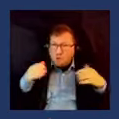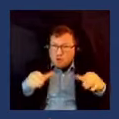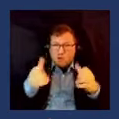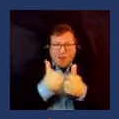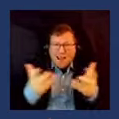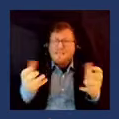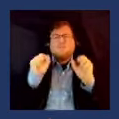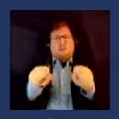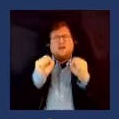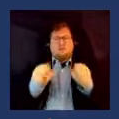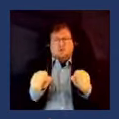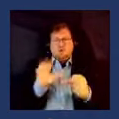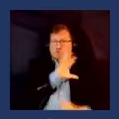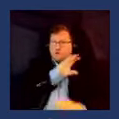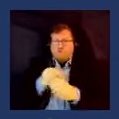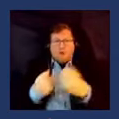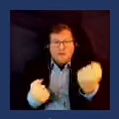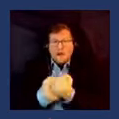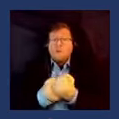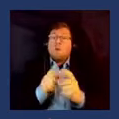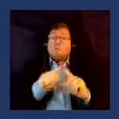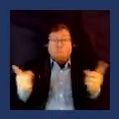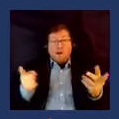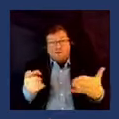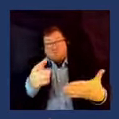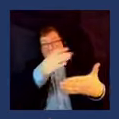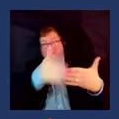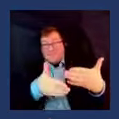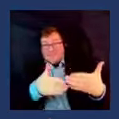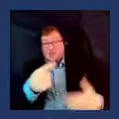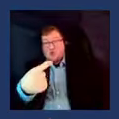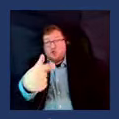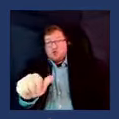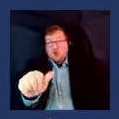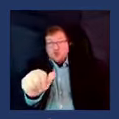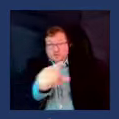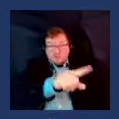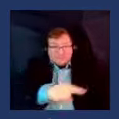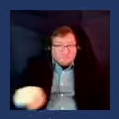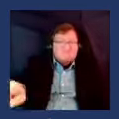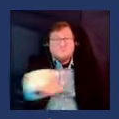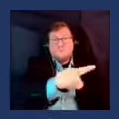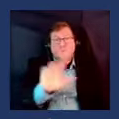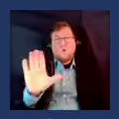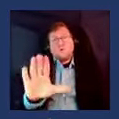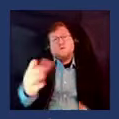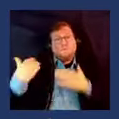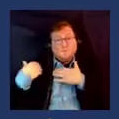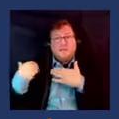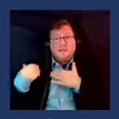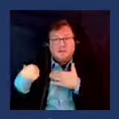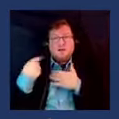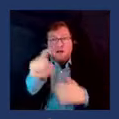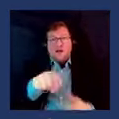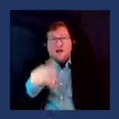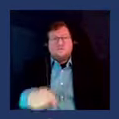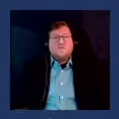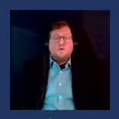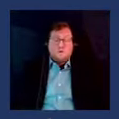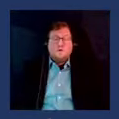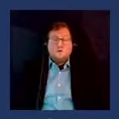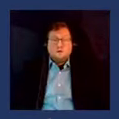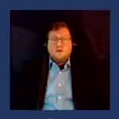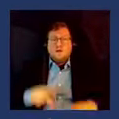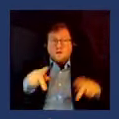but ultimately this is up to Georgia uh and and and and and you know the people like